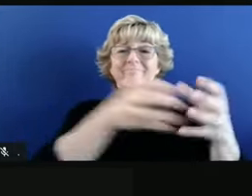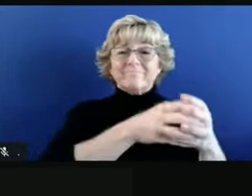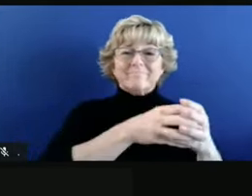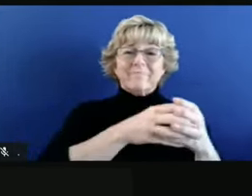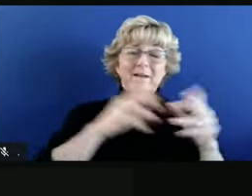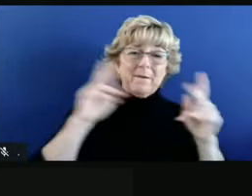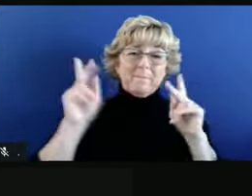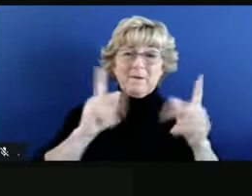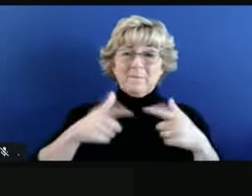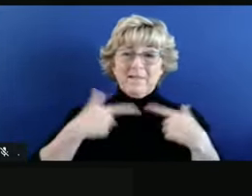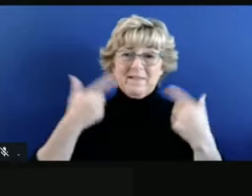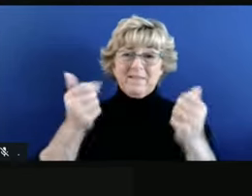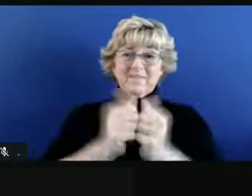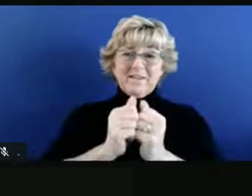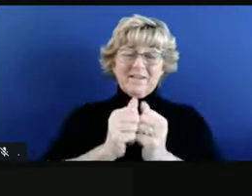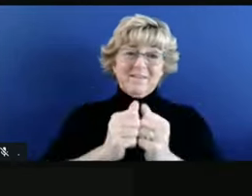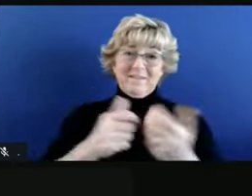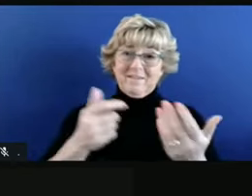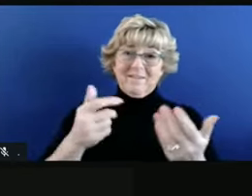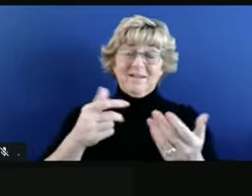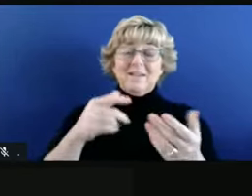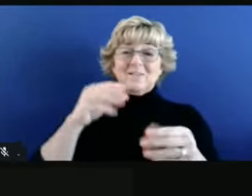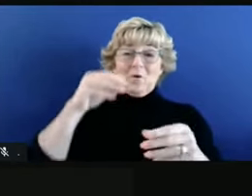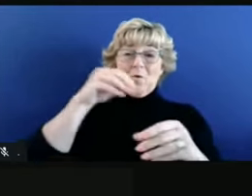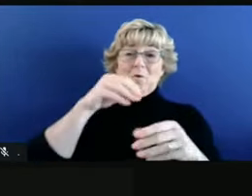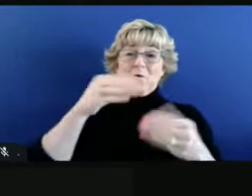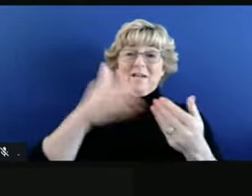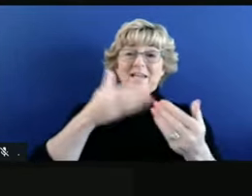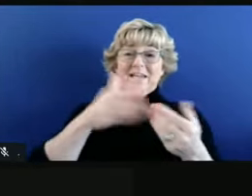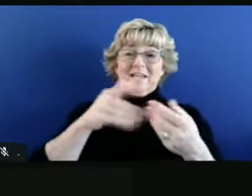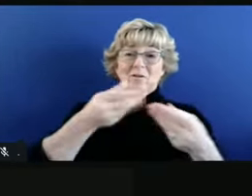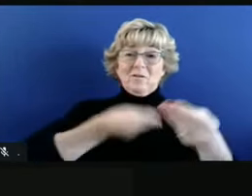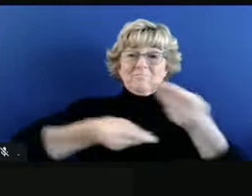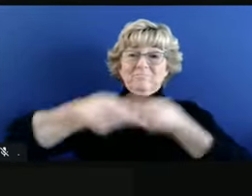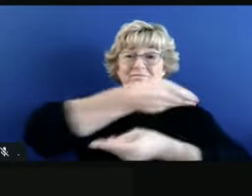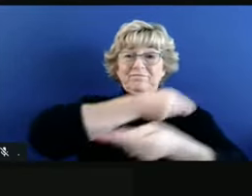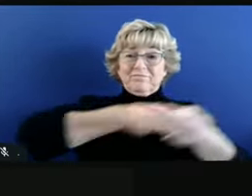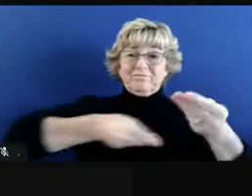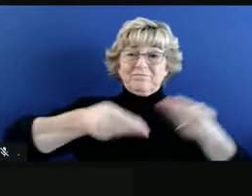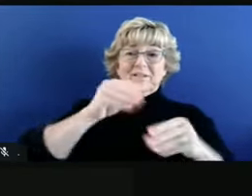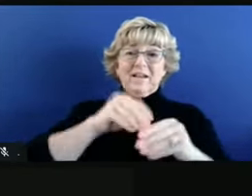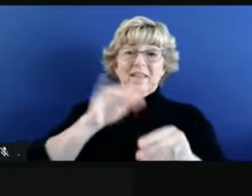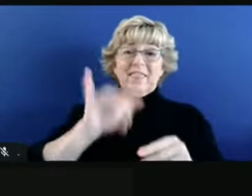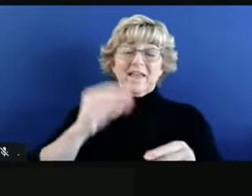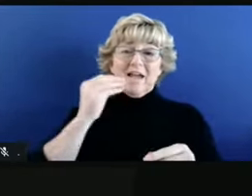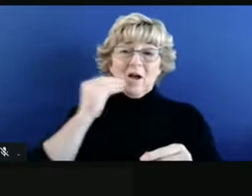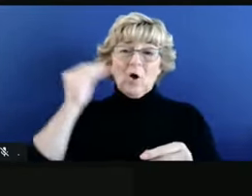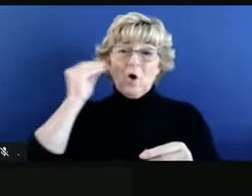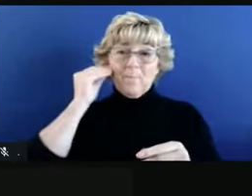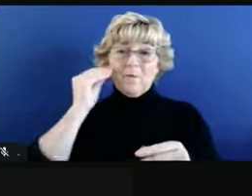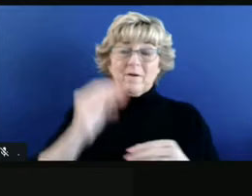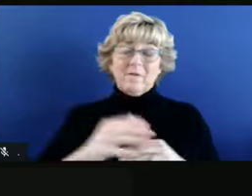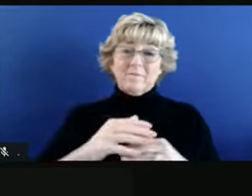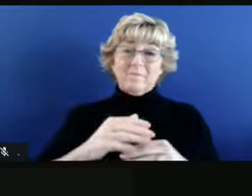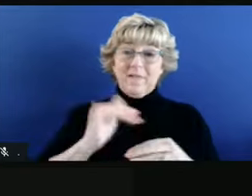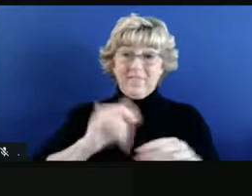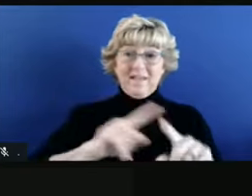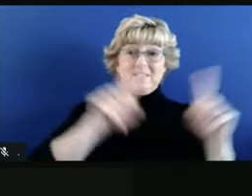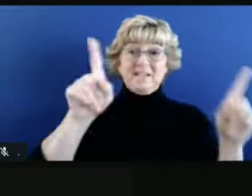to acknowledge the role of household transmission. And I want to distinguish household transmission from transmission at gatherings.